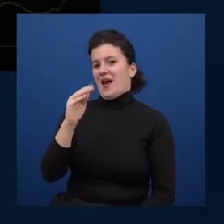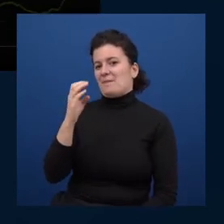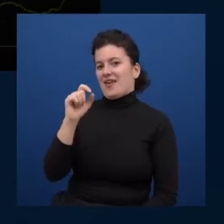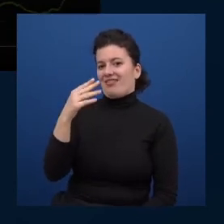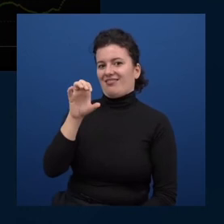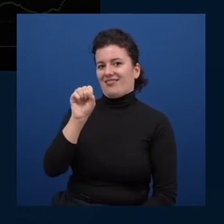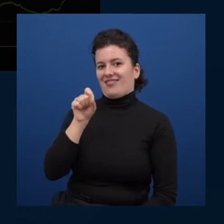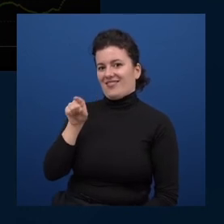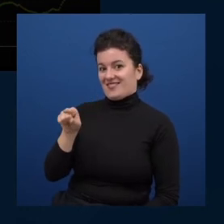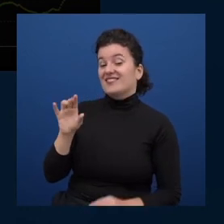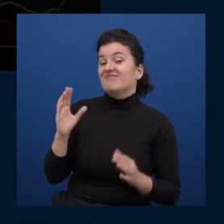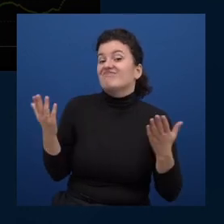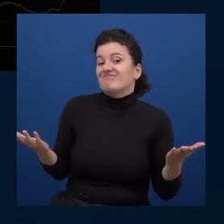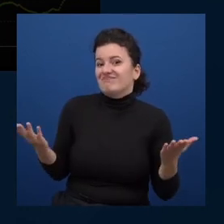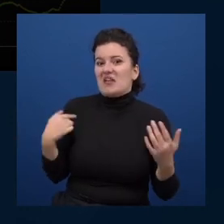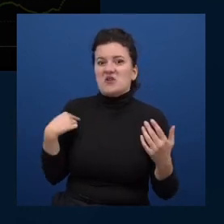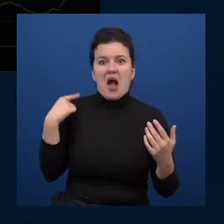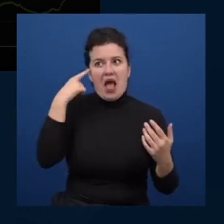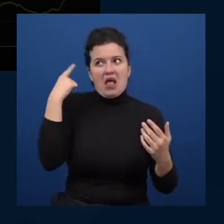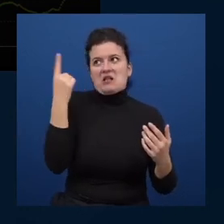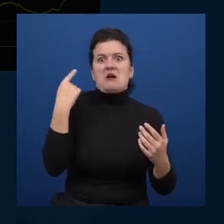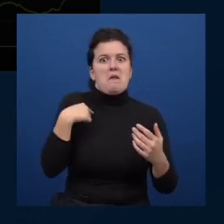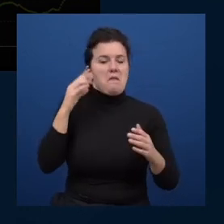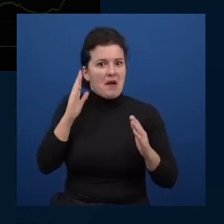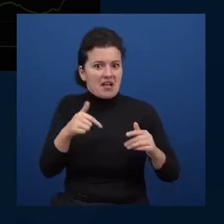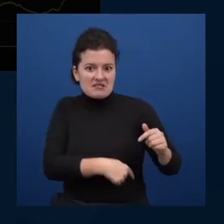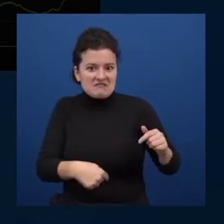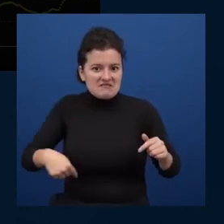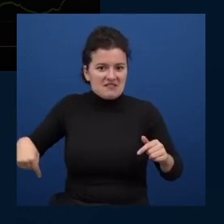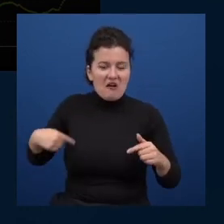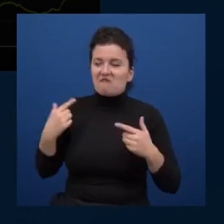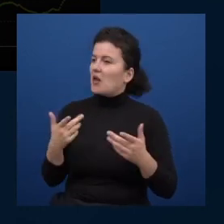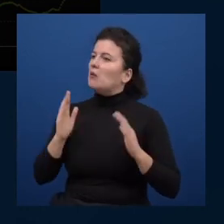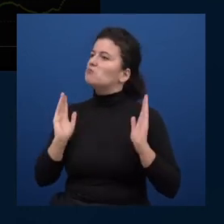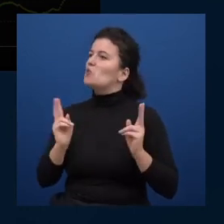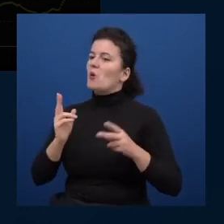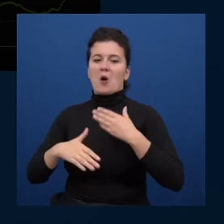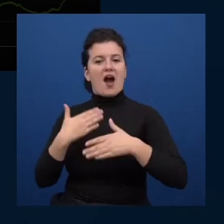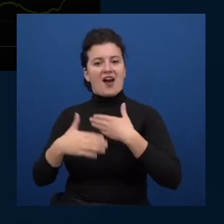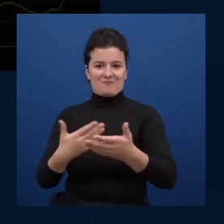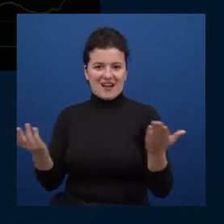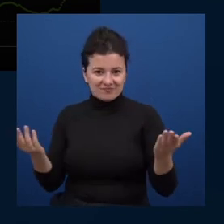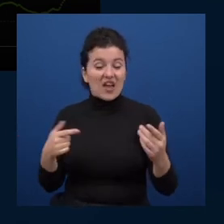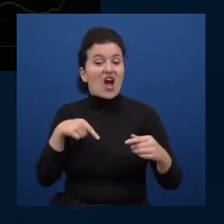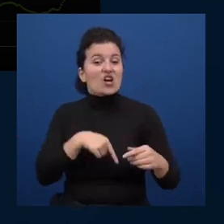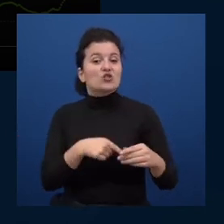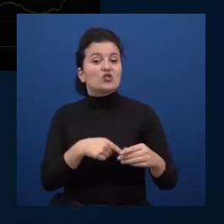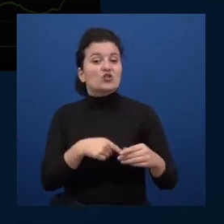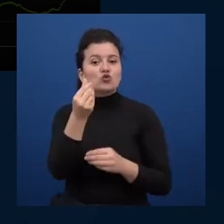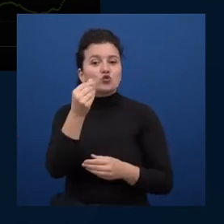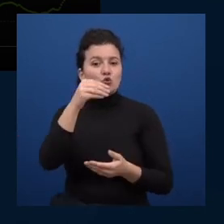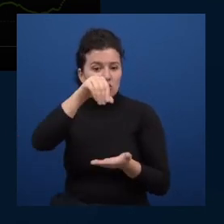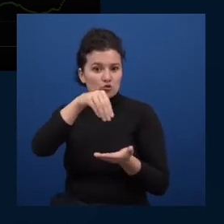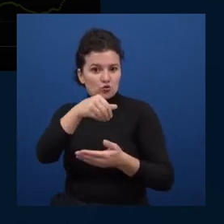needing these things all the time so what we do is we capture the blood sugar values that come out of that sensor in my stomach